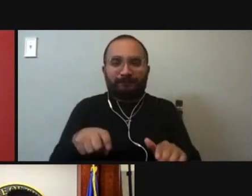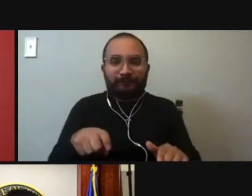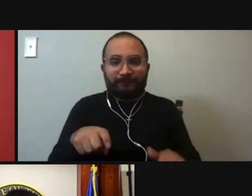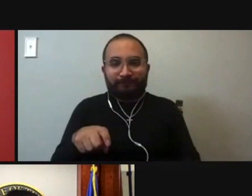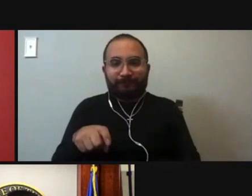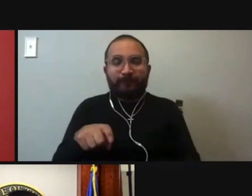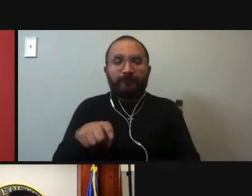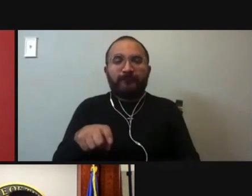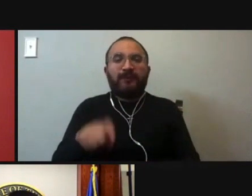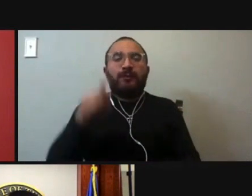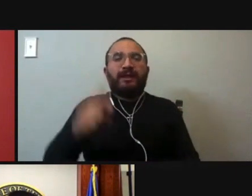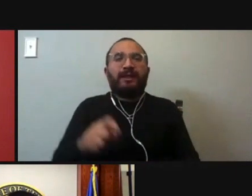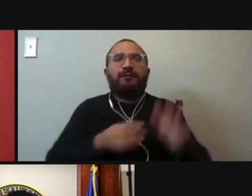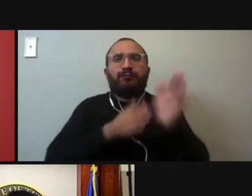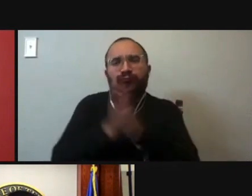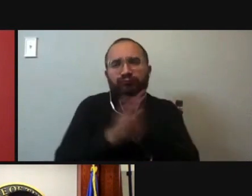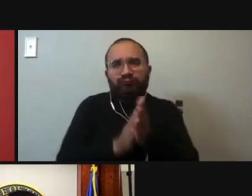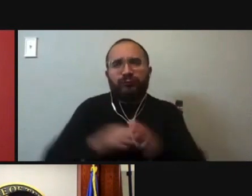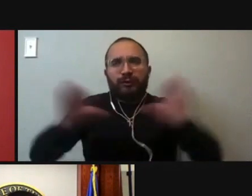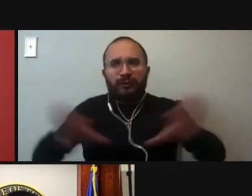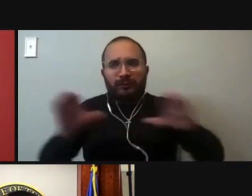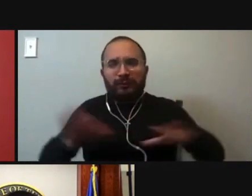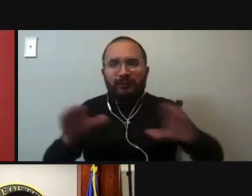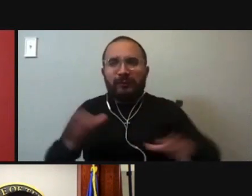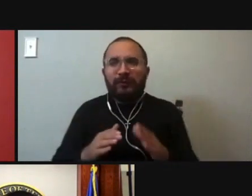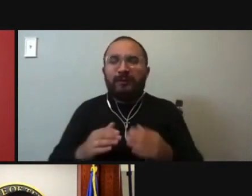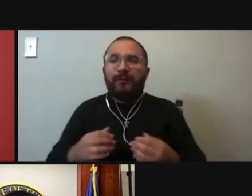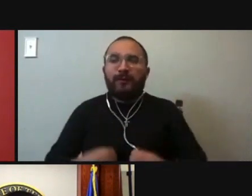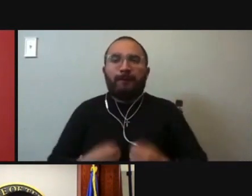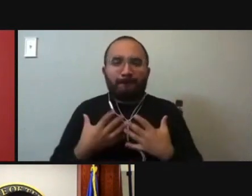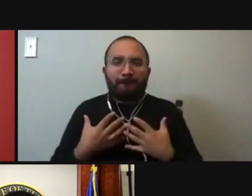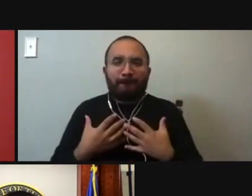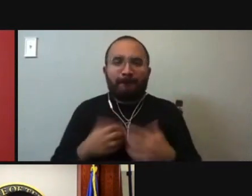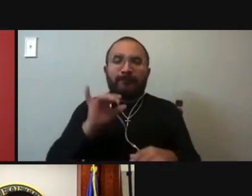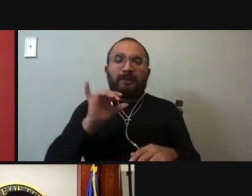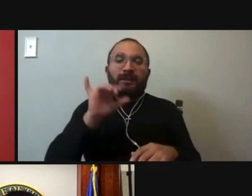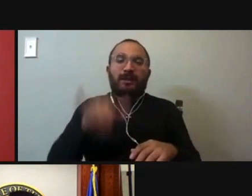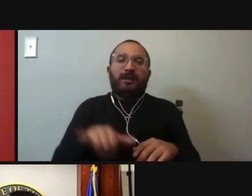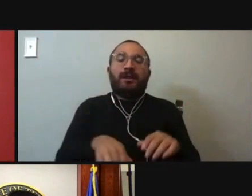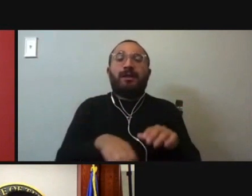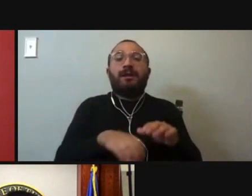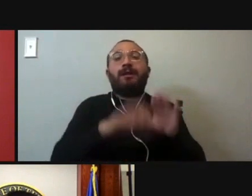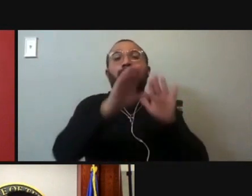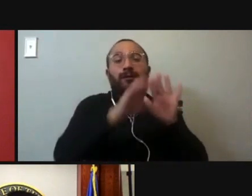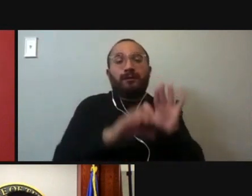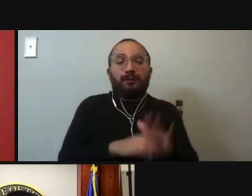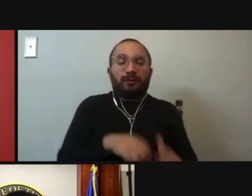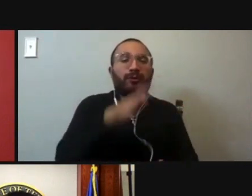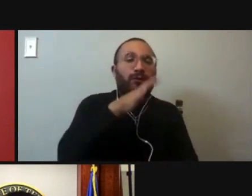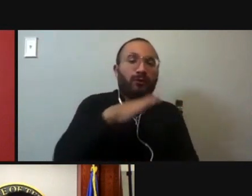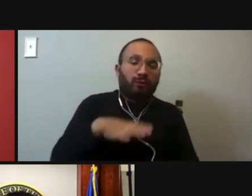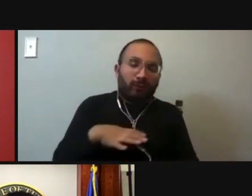very ferocious and defending the rights that are in enshrined in that constitution, the defender of women and the minorities,